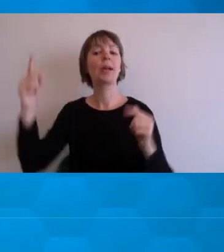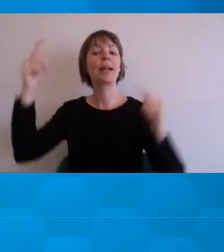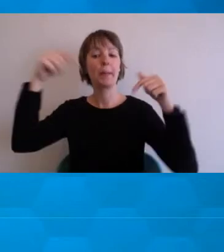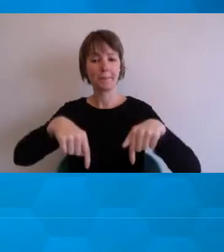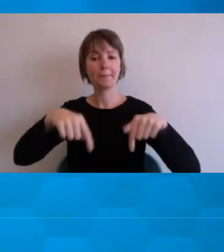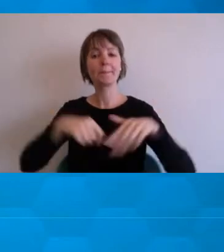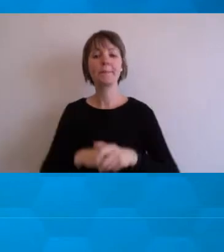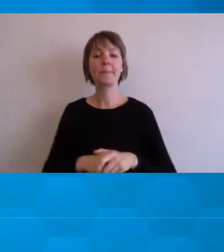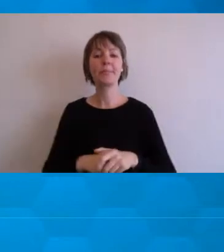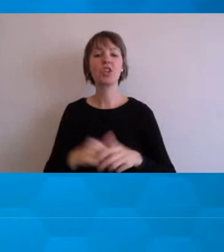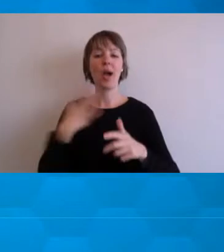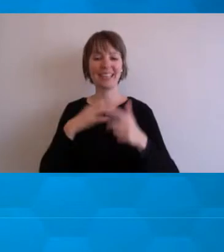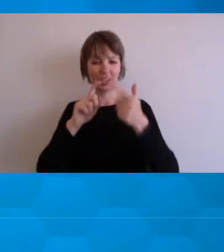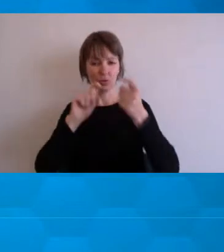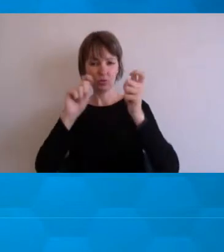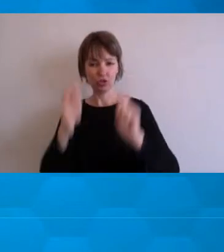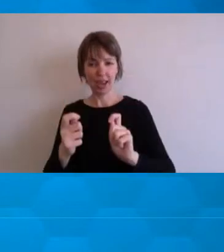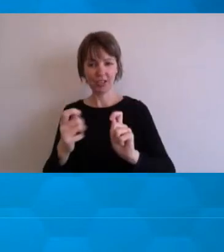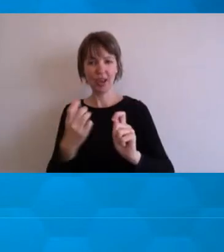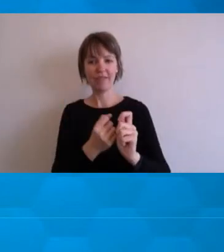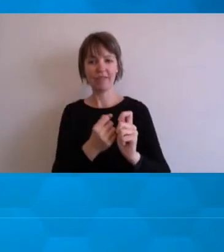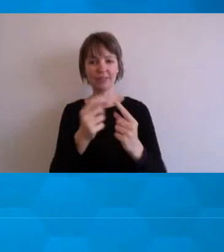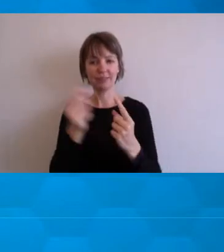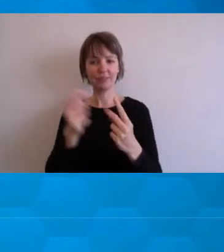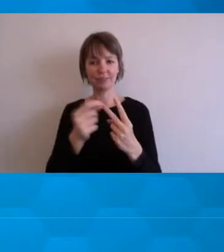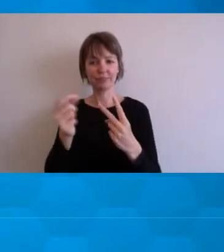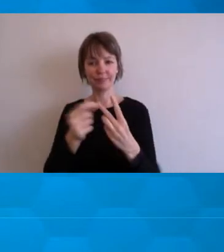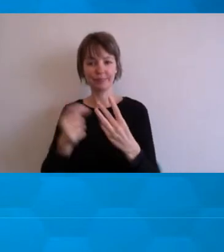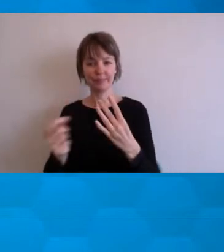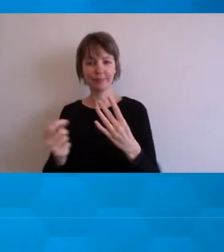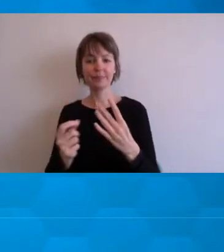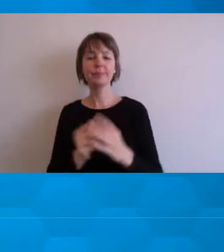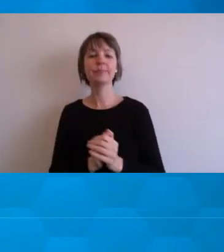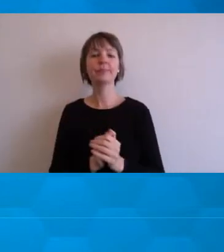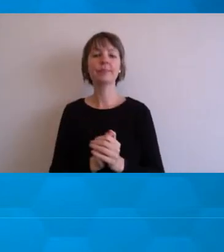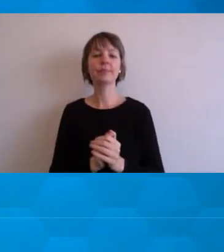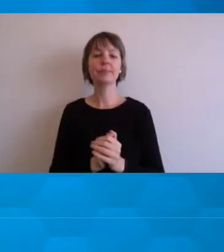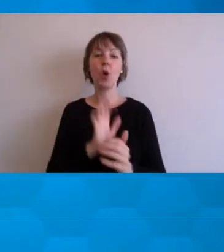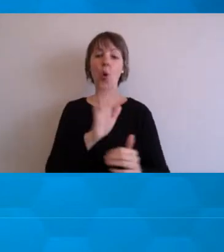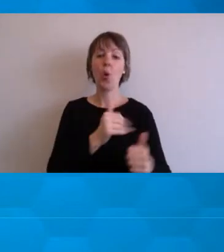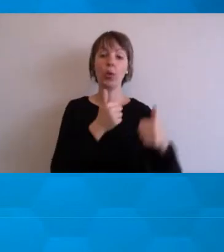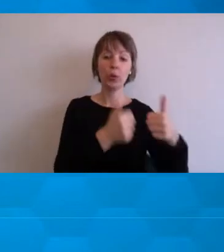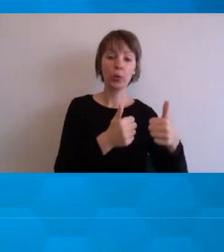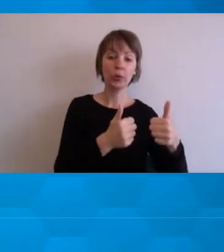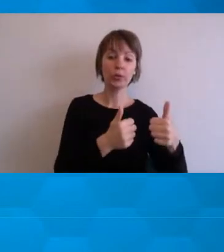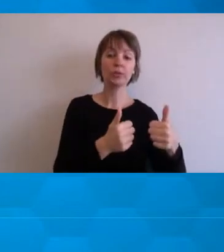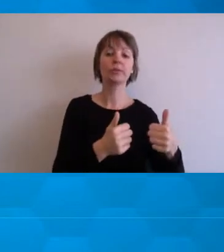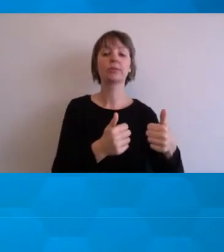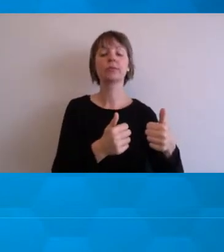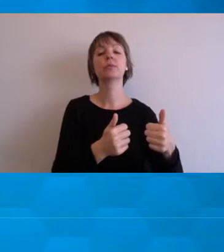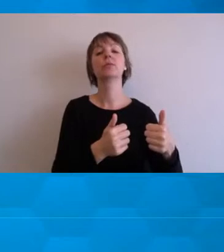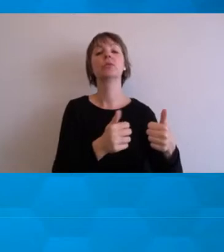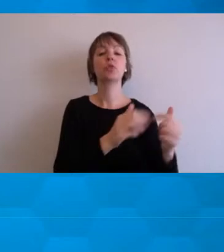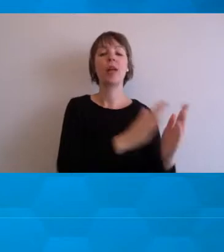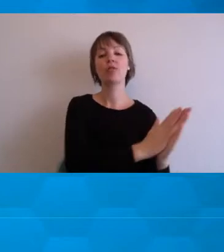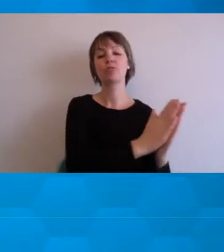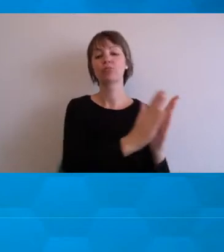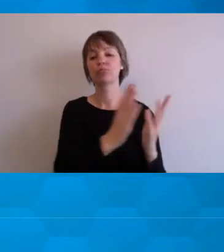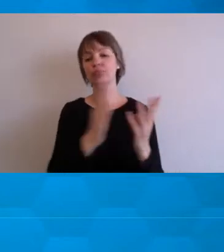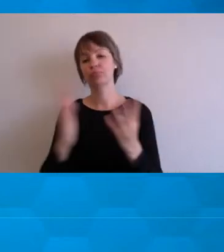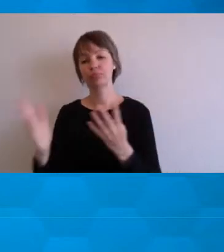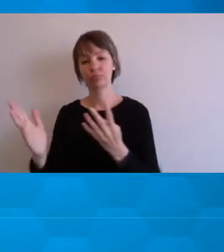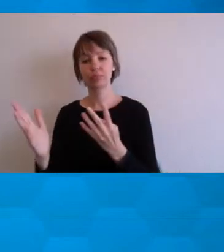and give instead a range of options from, you know, or all good or fine right through to, you know, I'm just